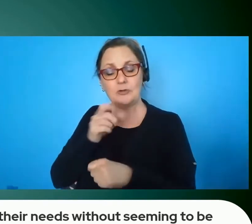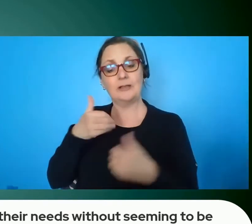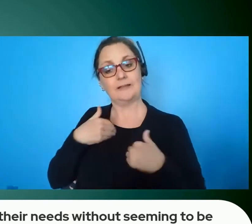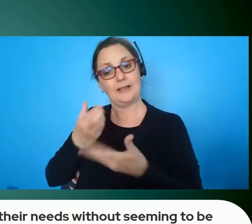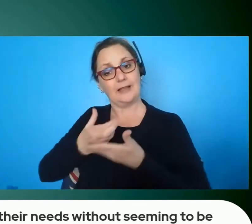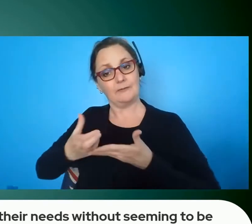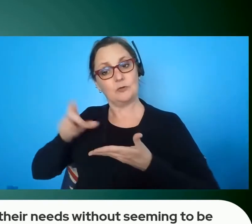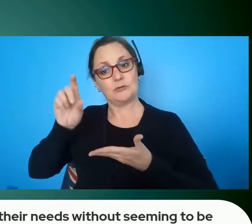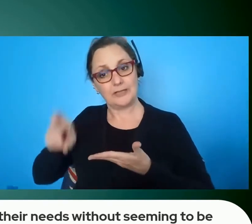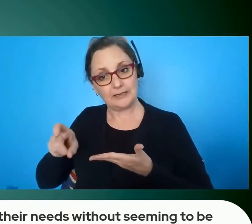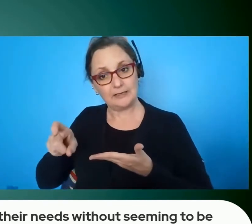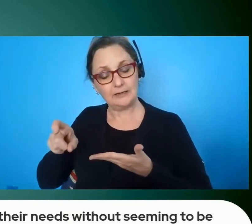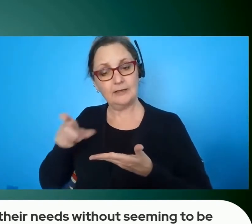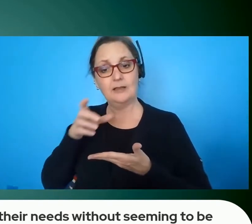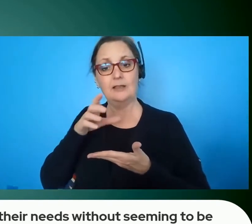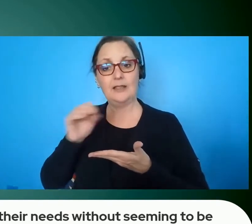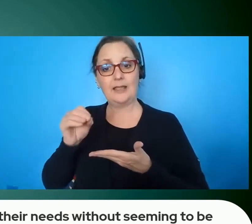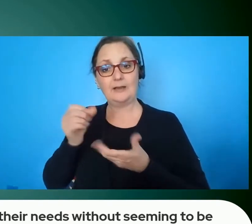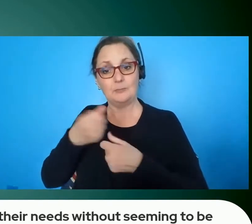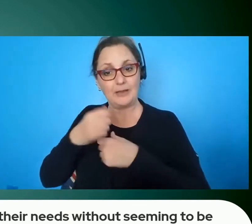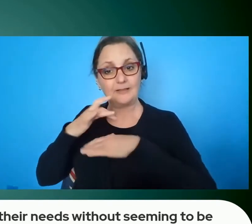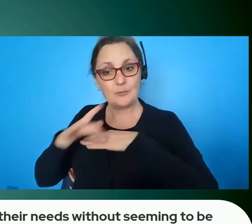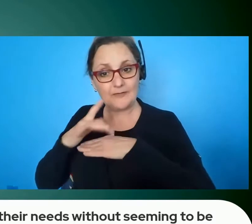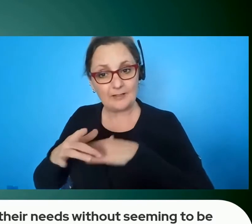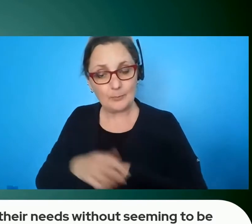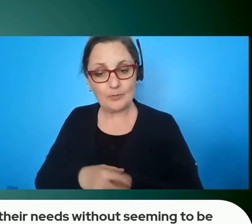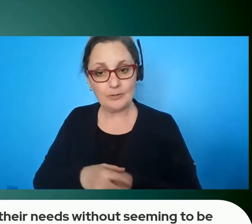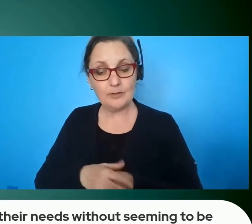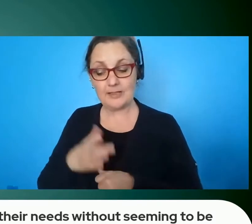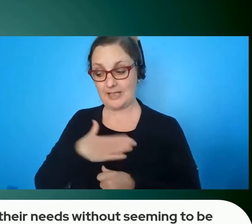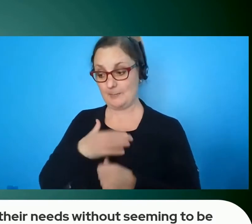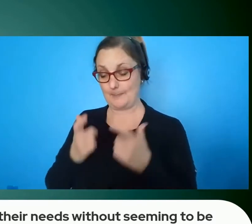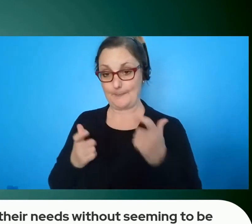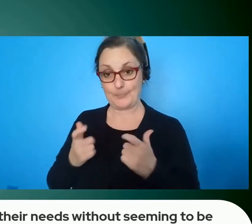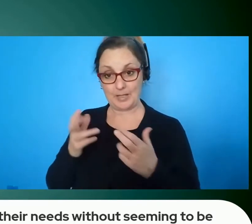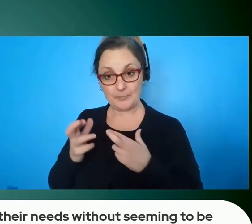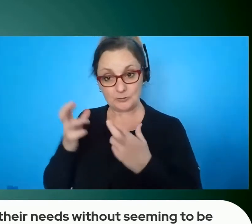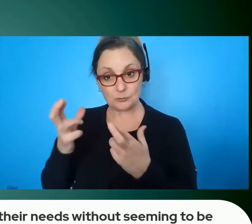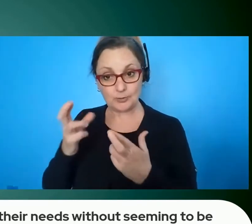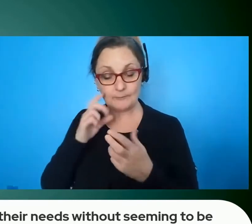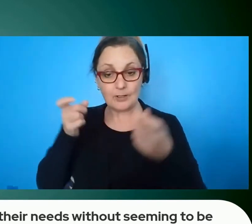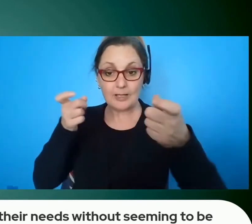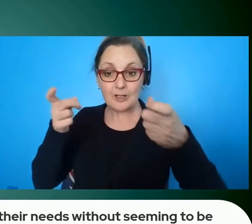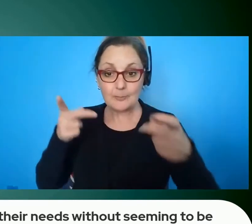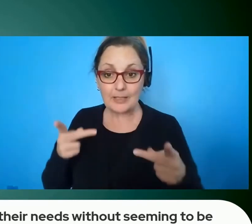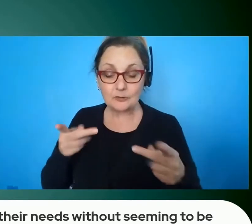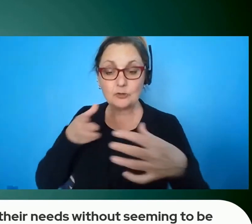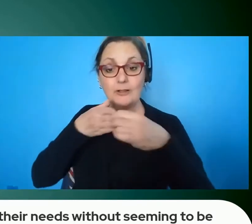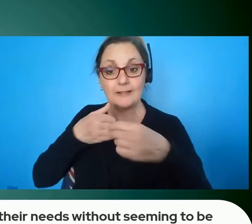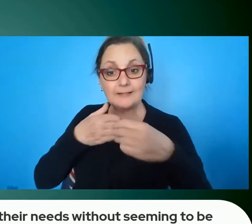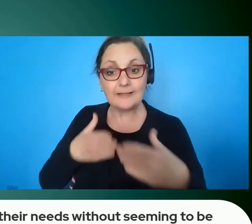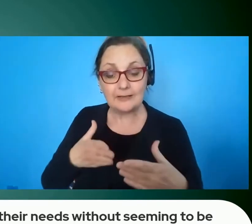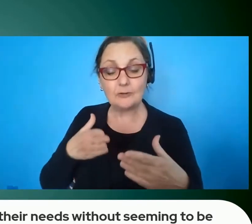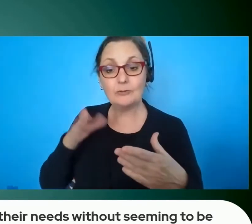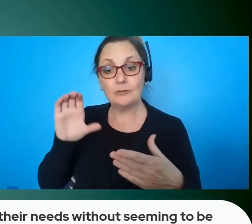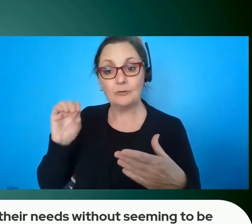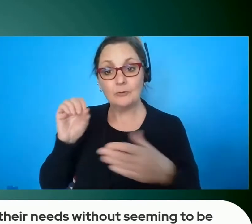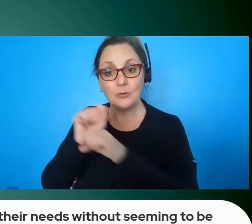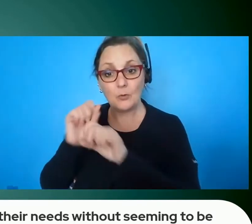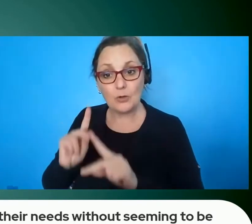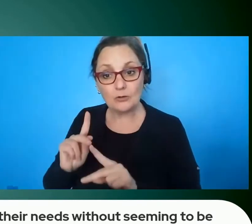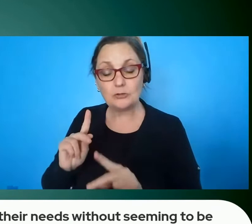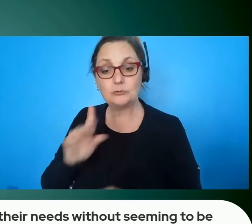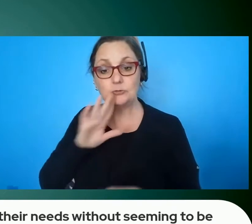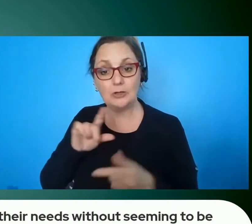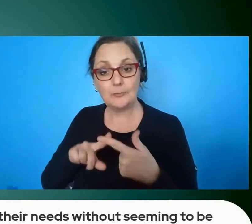and have available one of the biggest things that i recommend any manager leader colleague to talk about is as we talk